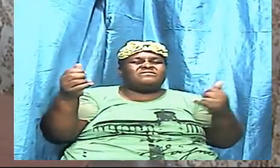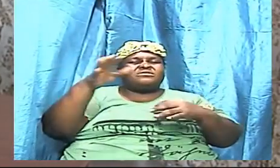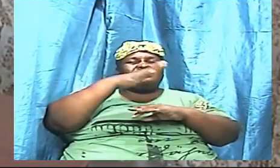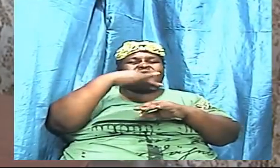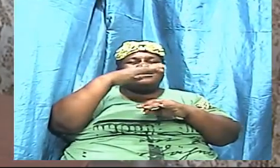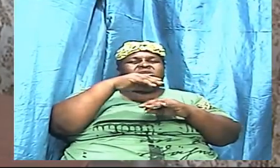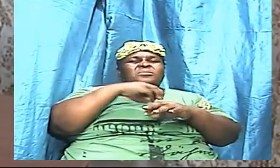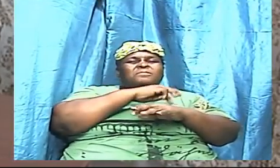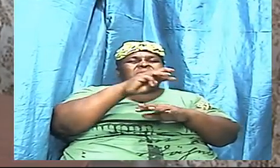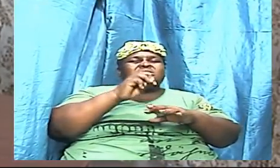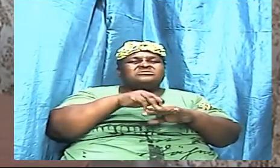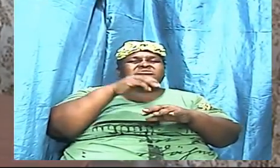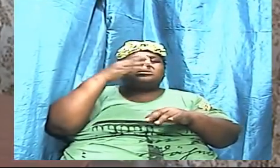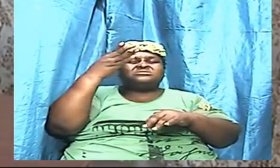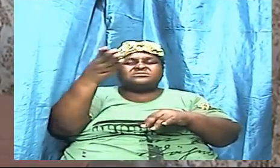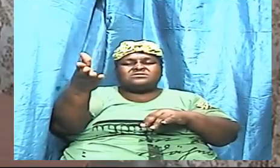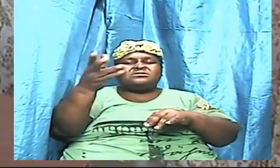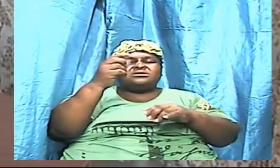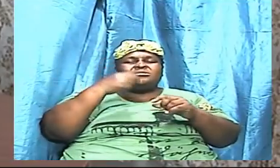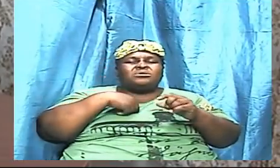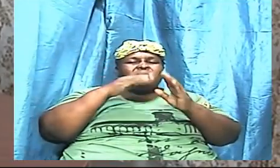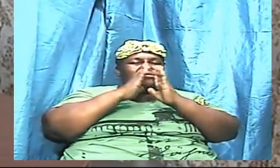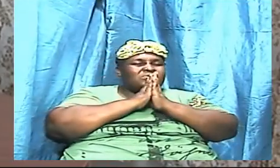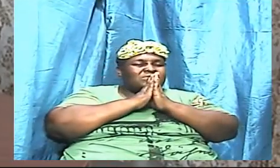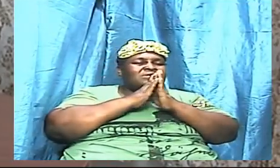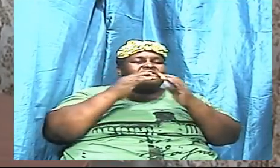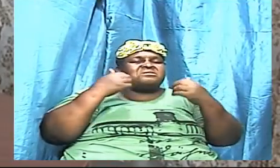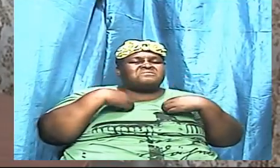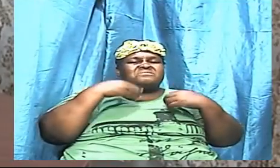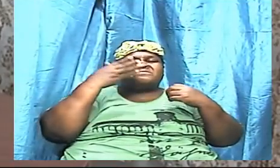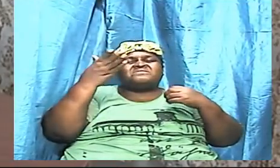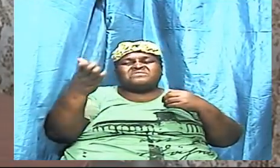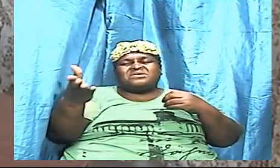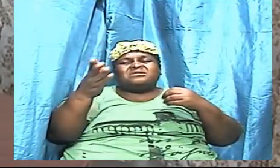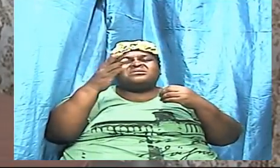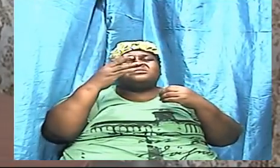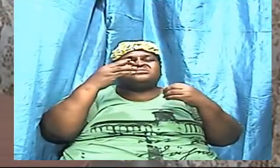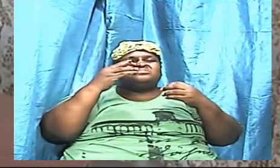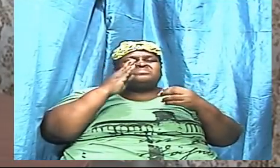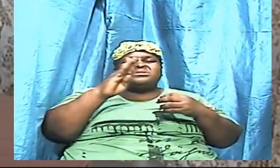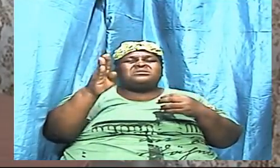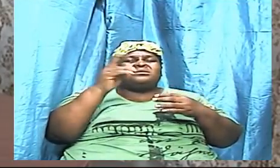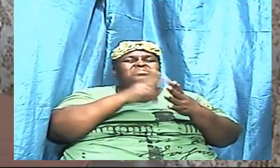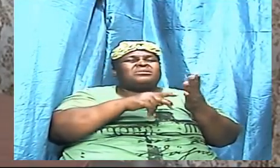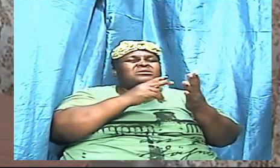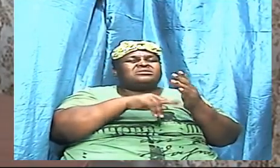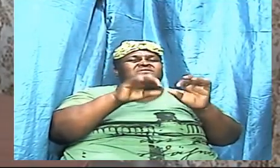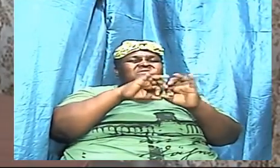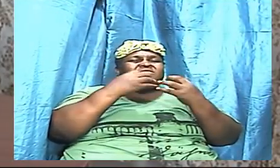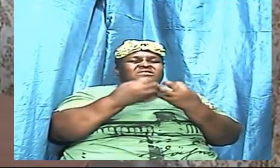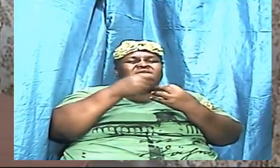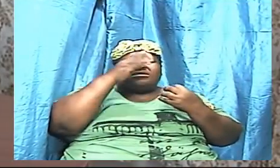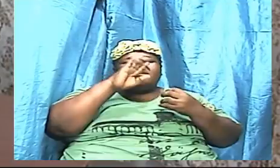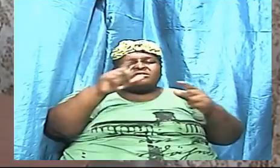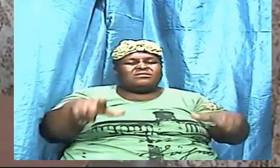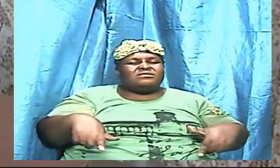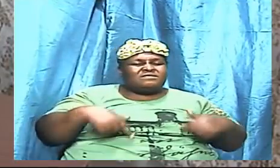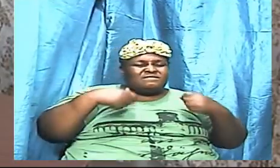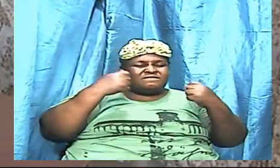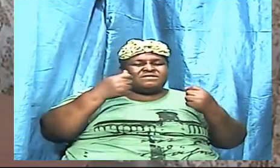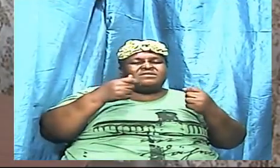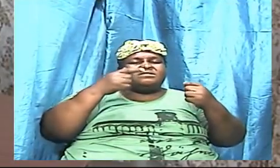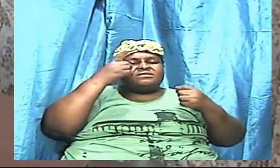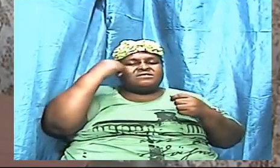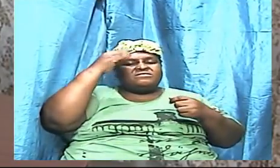pray and have them to be a part of the family of the living God living for you